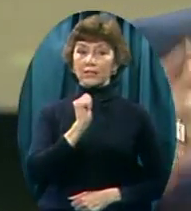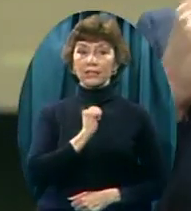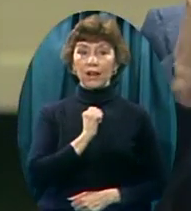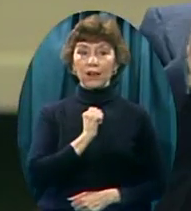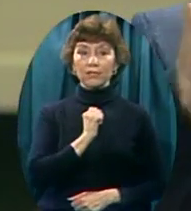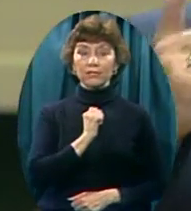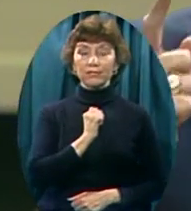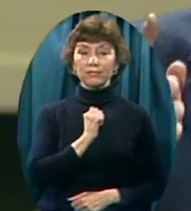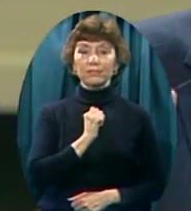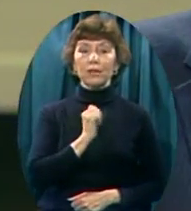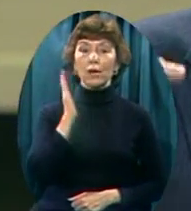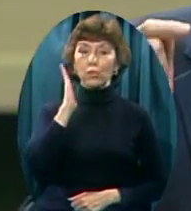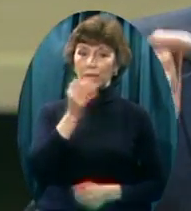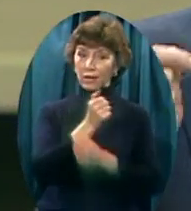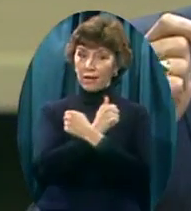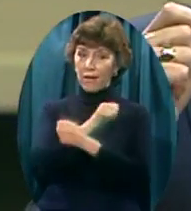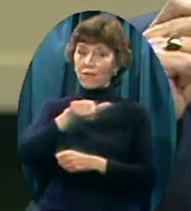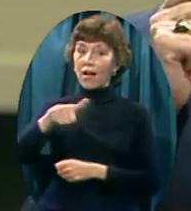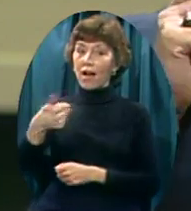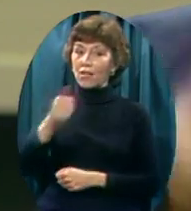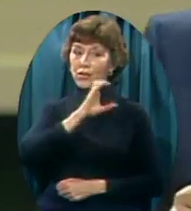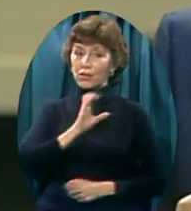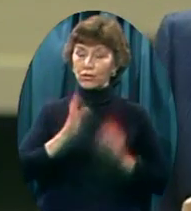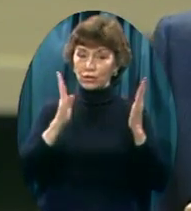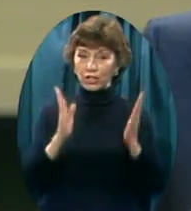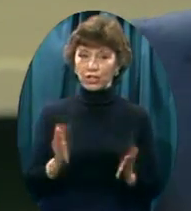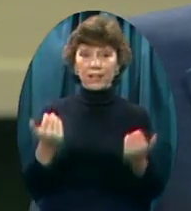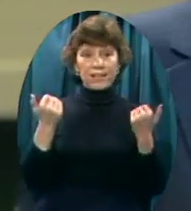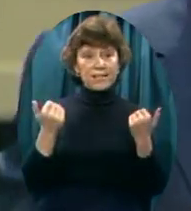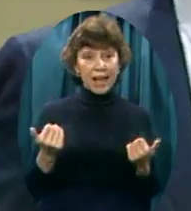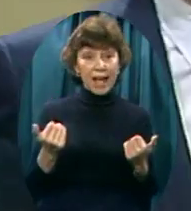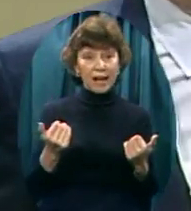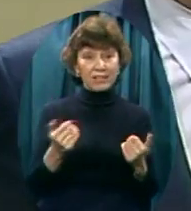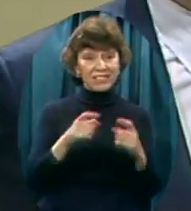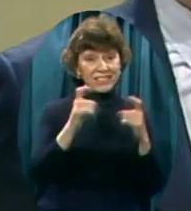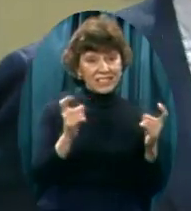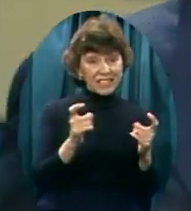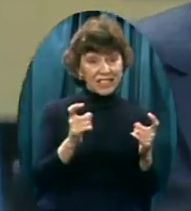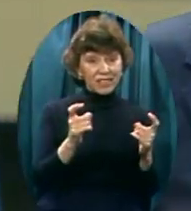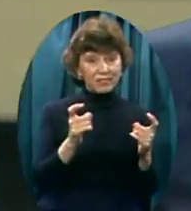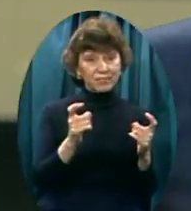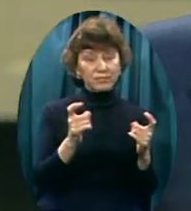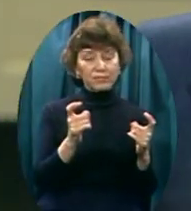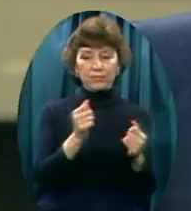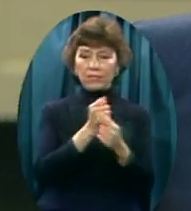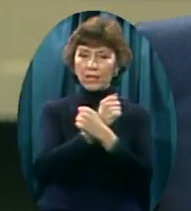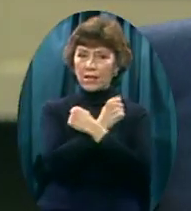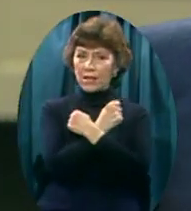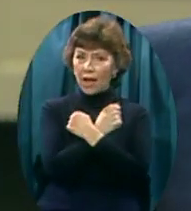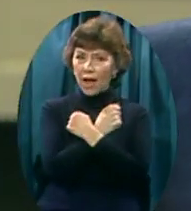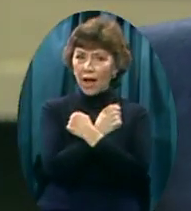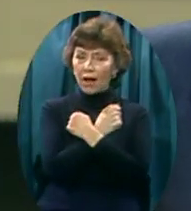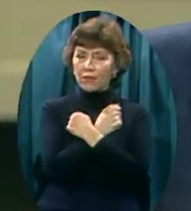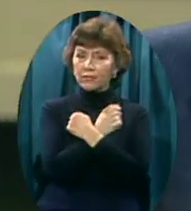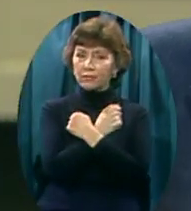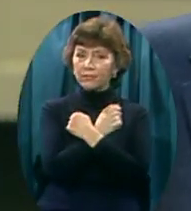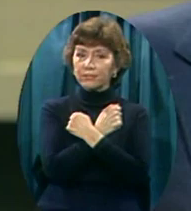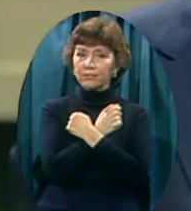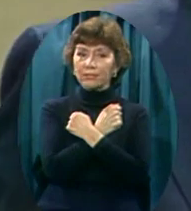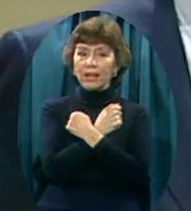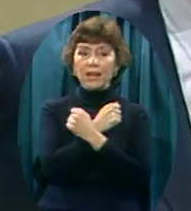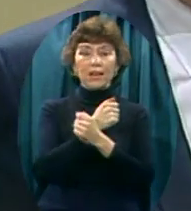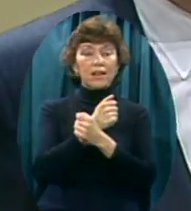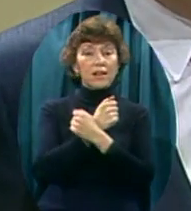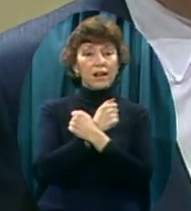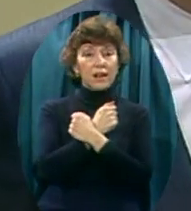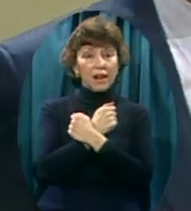In relation to sin Love is not provoked Nor does it hold grudges That doesn't mean You never get mad I wouldn't give you A plug nickel for a fella